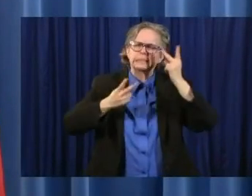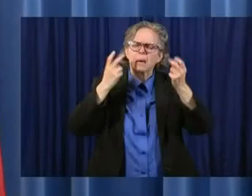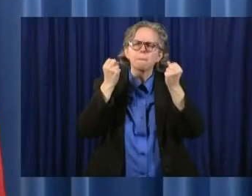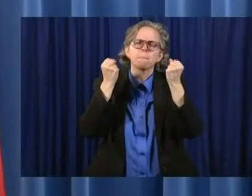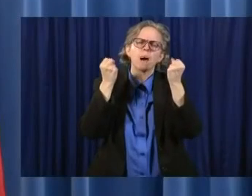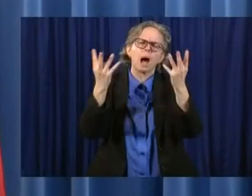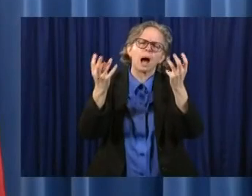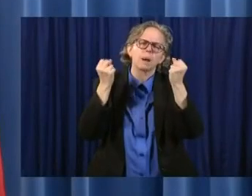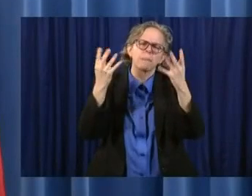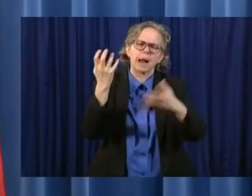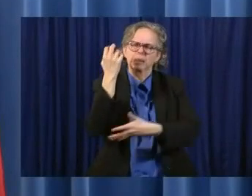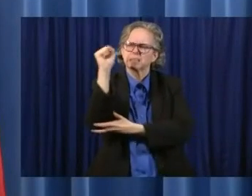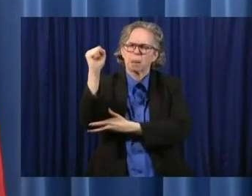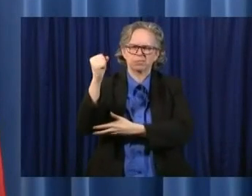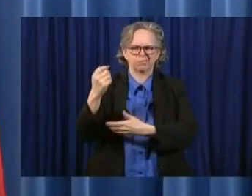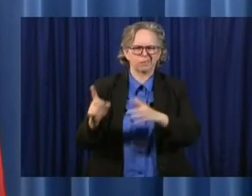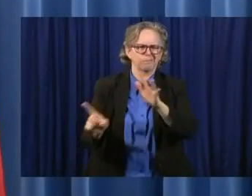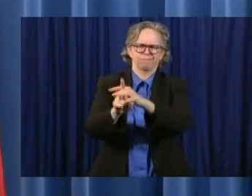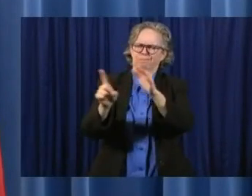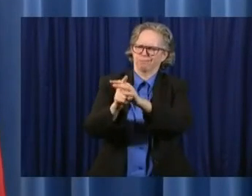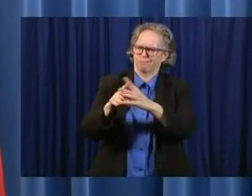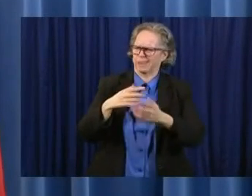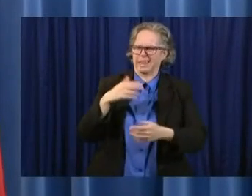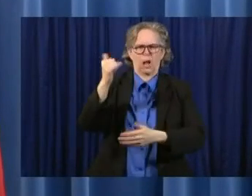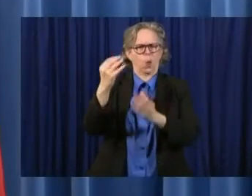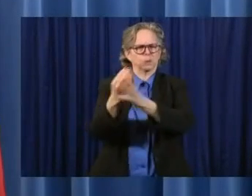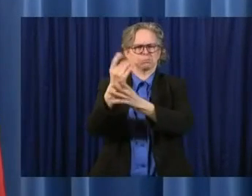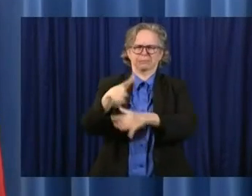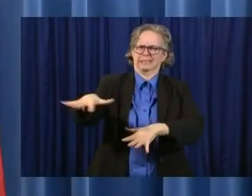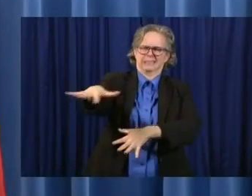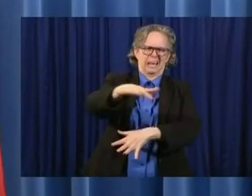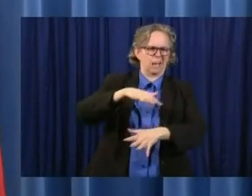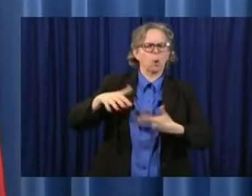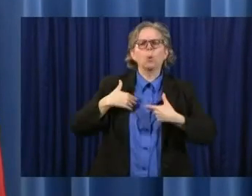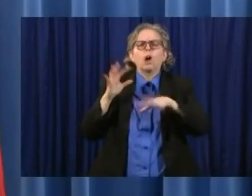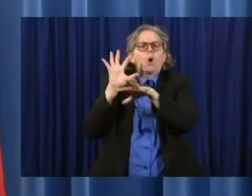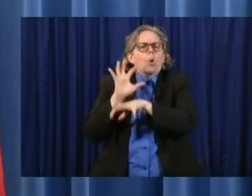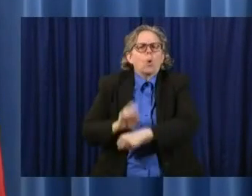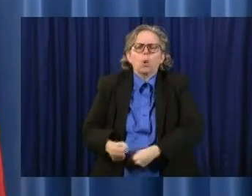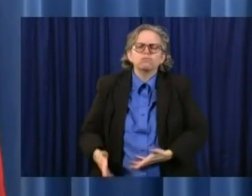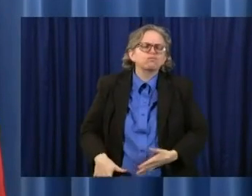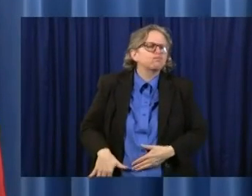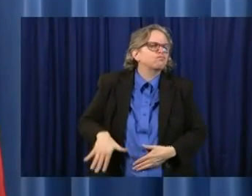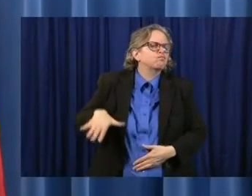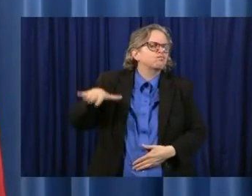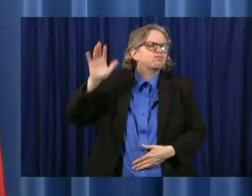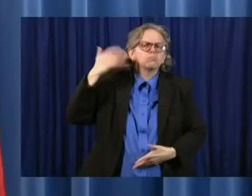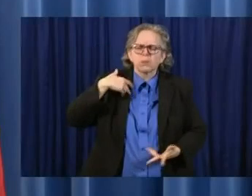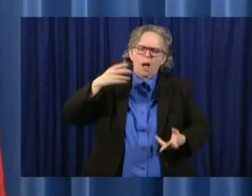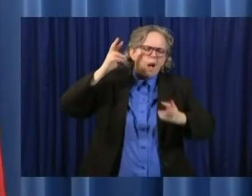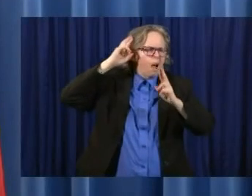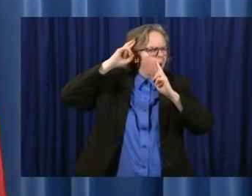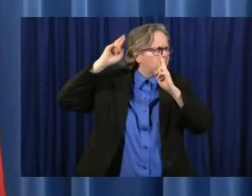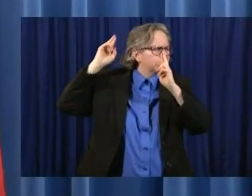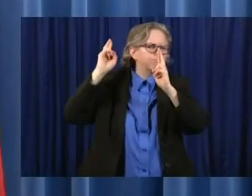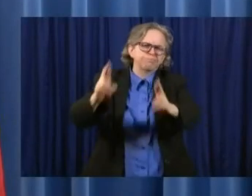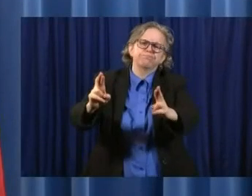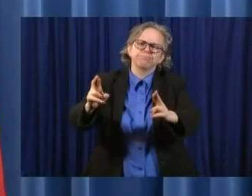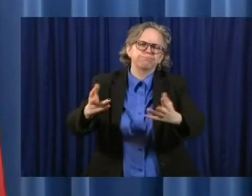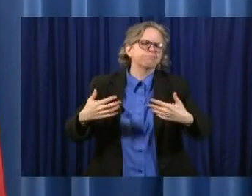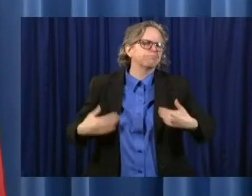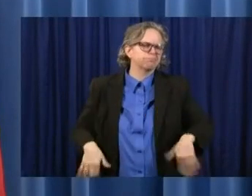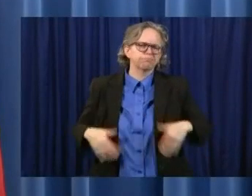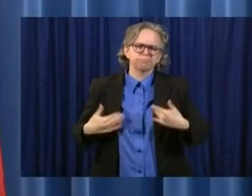so that is something we're used to and something that we respect. And we respect.